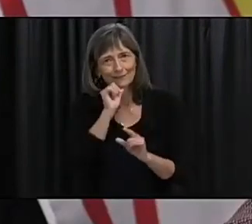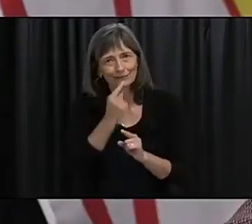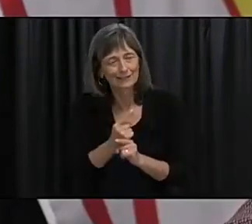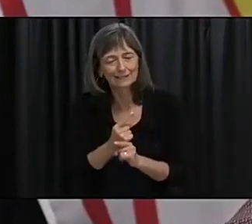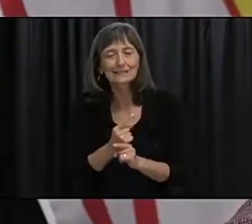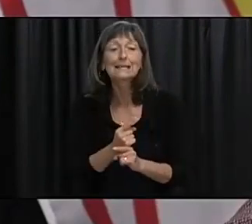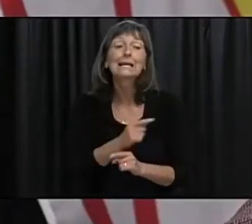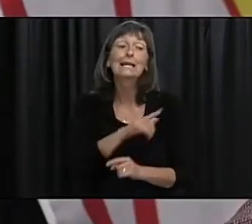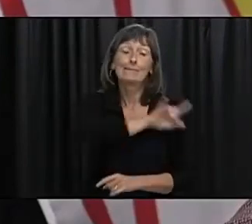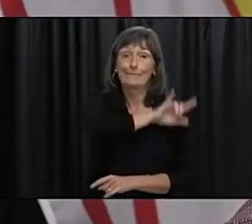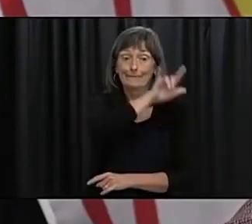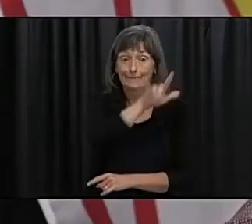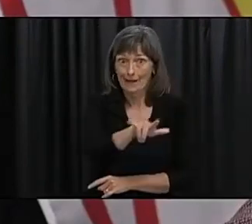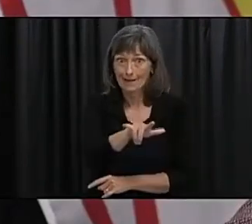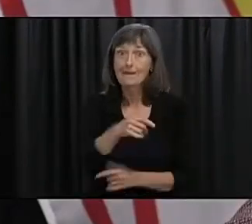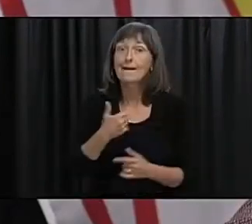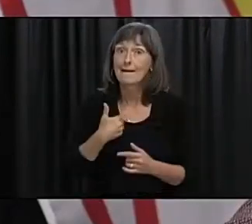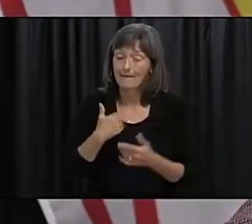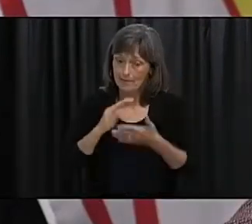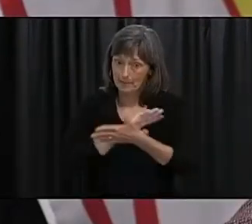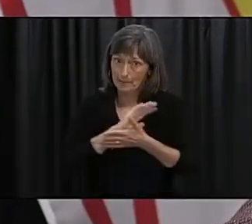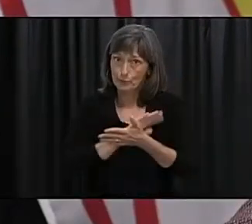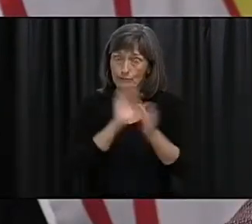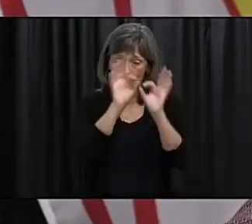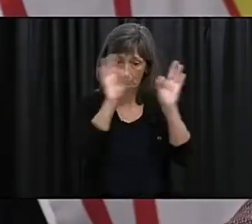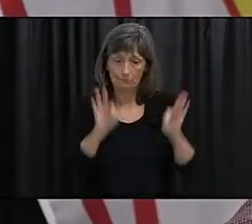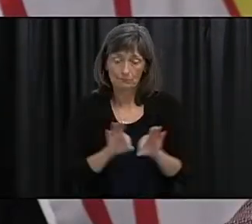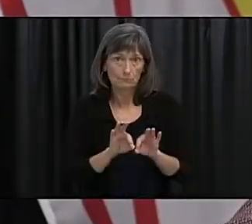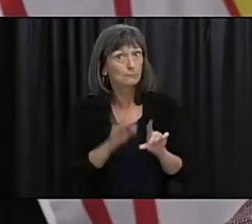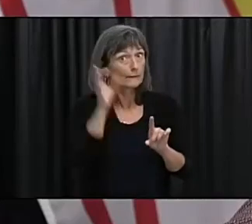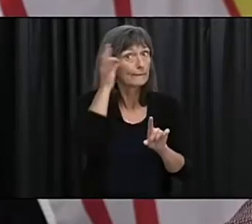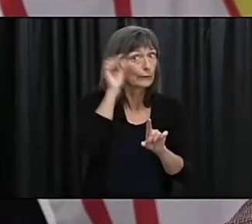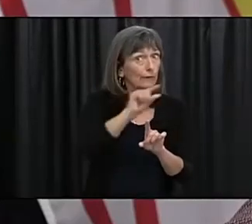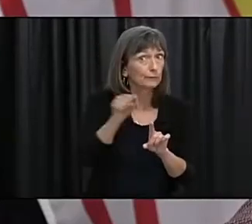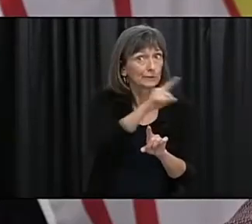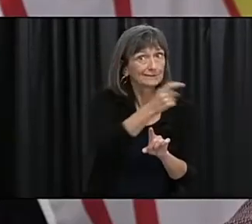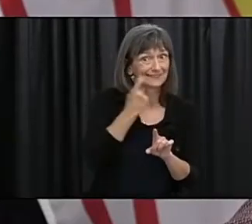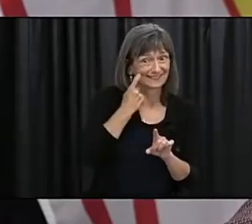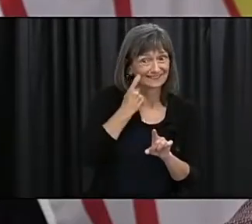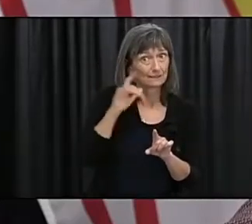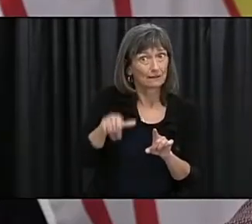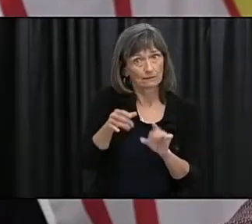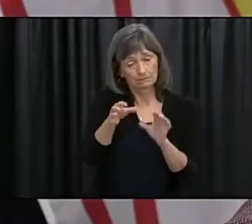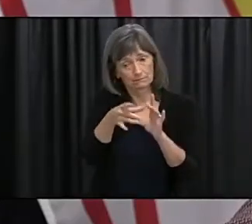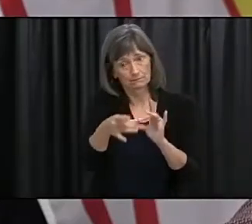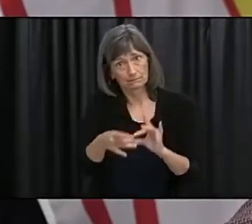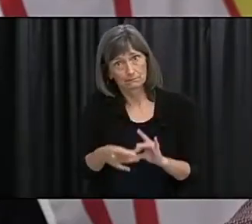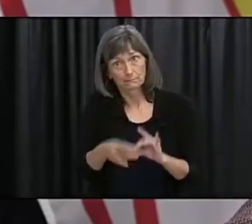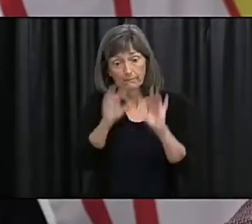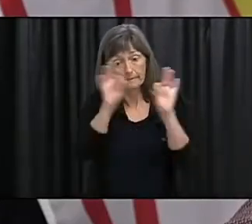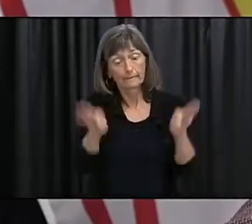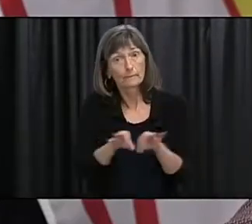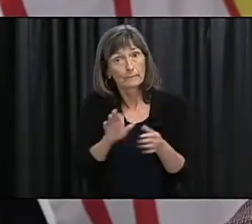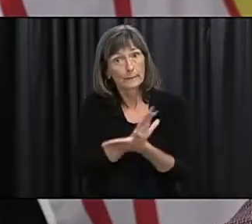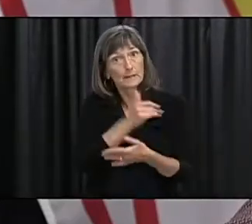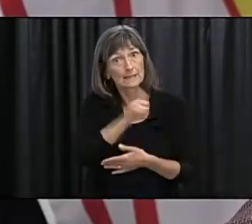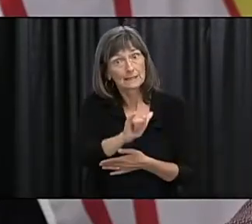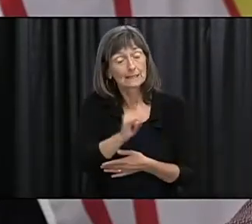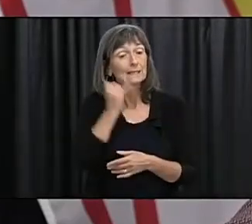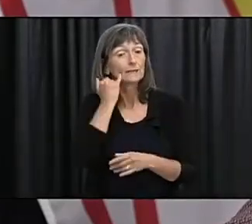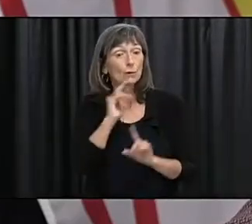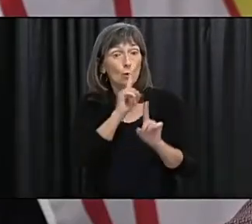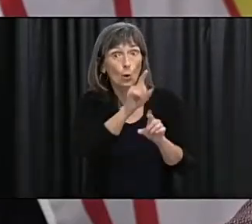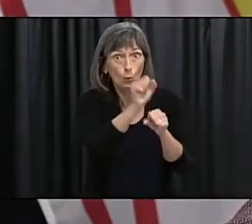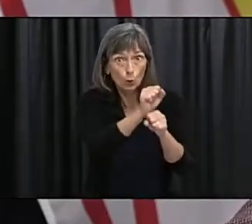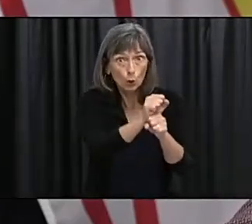they come in with their travel plans intact by the federal government as the example that we've just given so when they're not working they're self-isolating